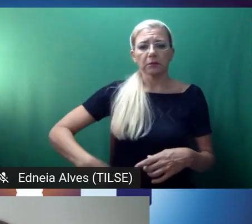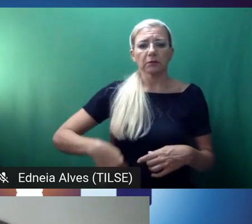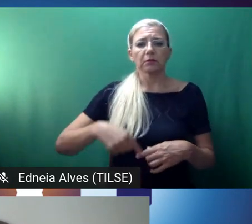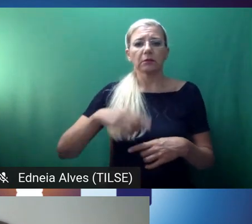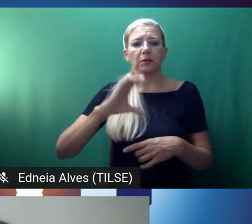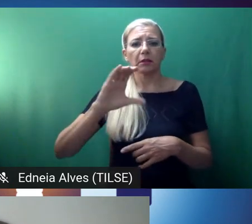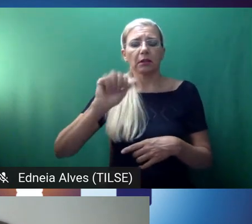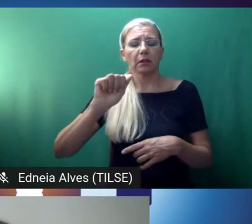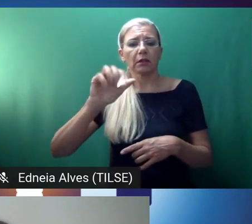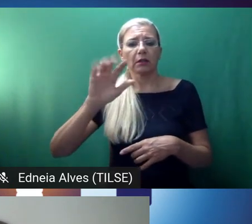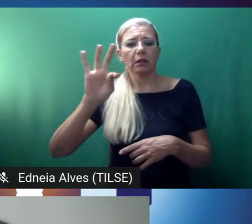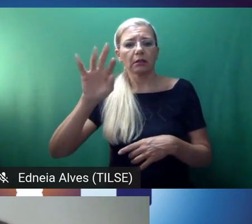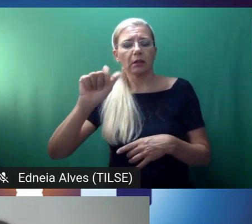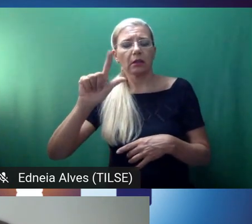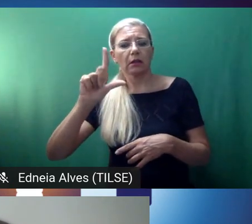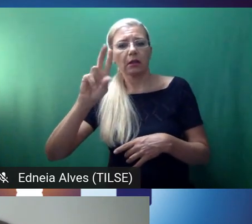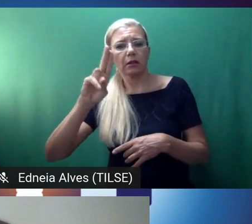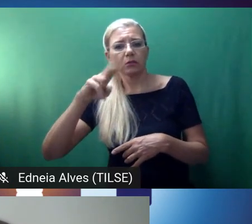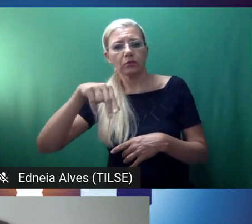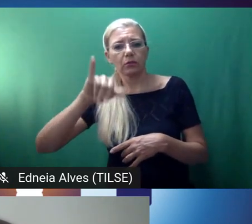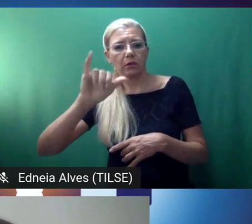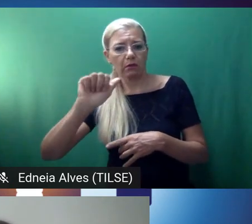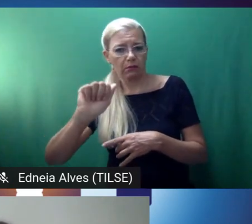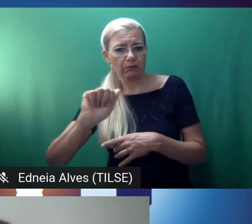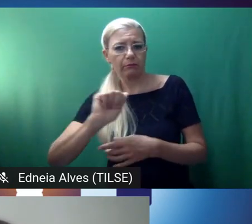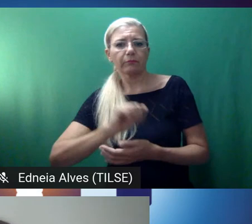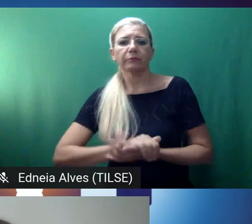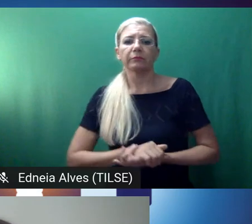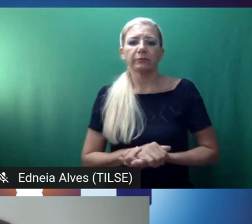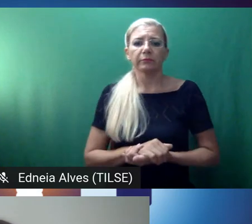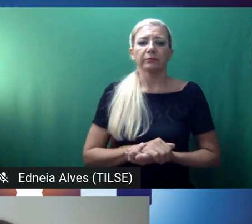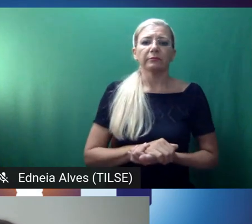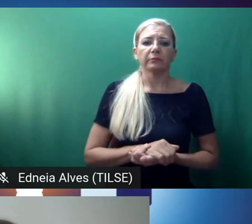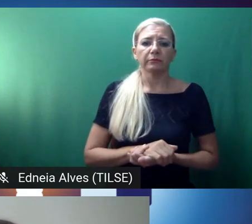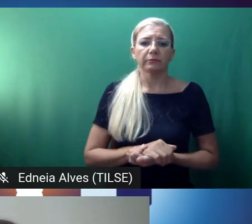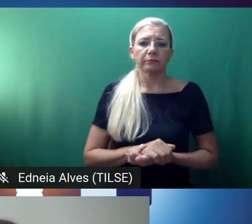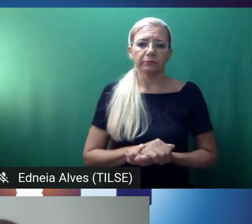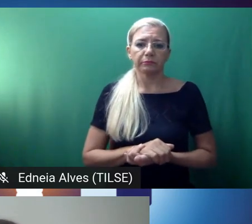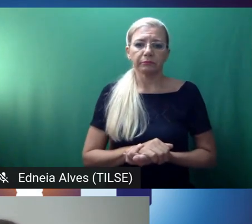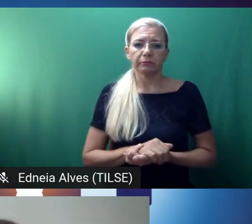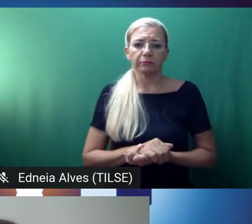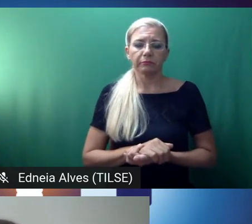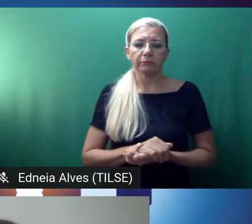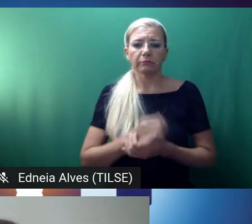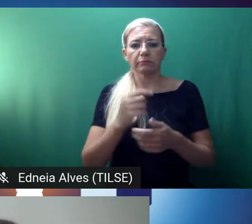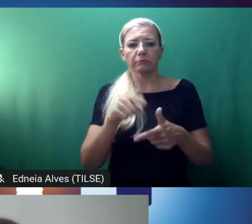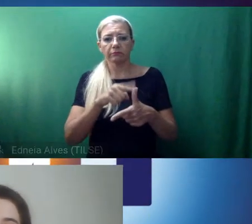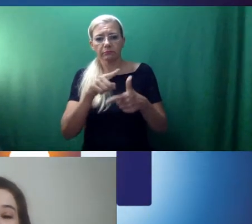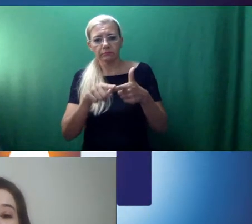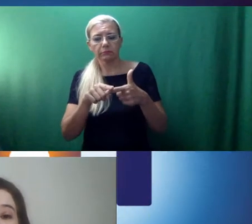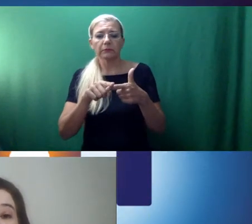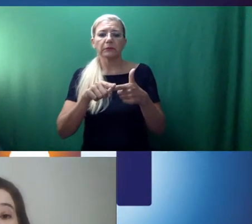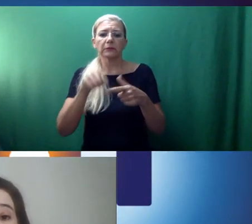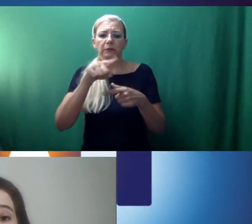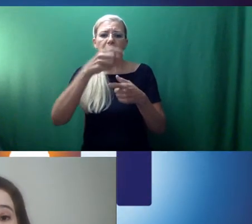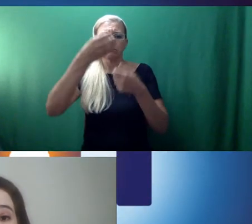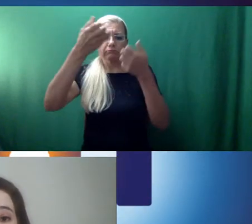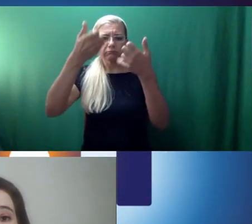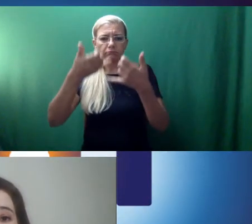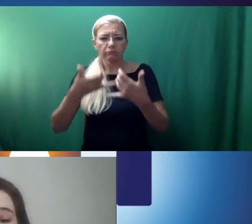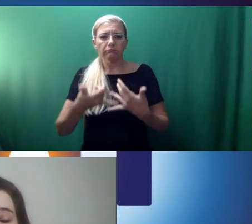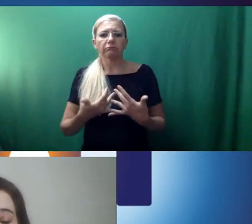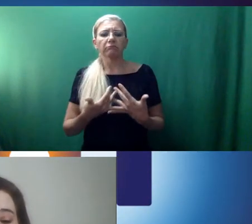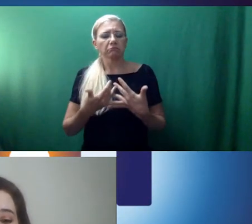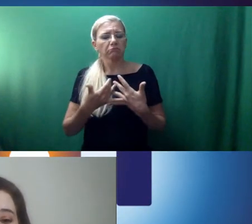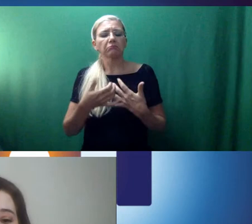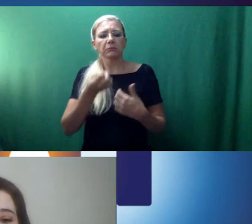Catalonia, the second one you mentioned, these are great